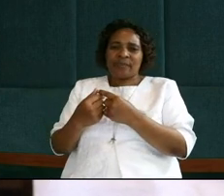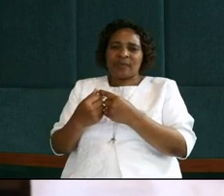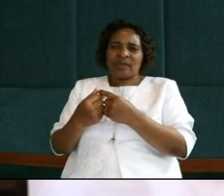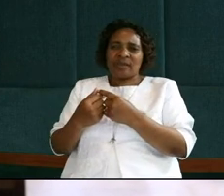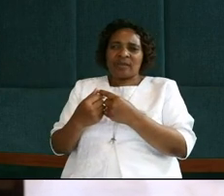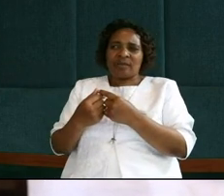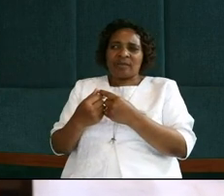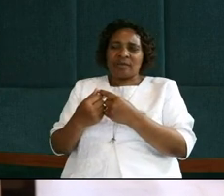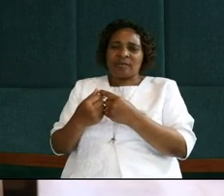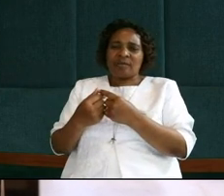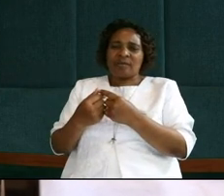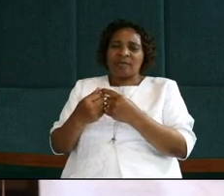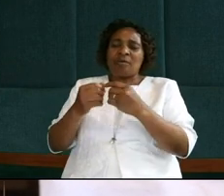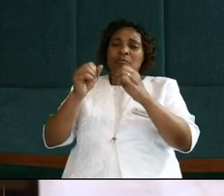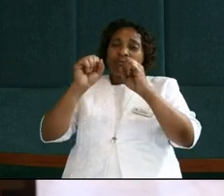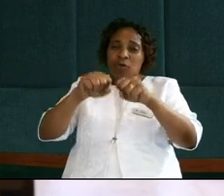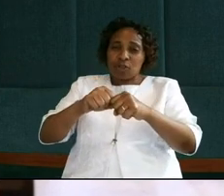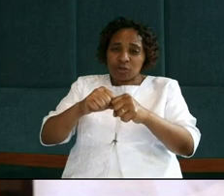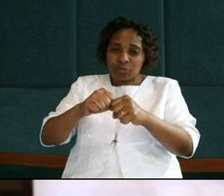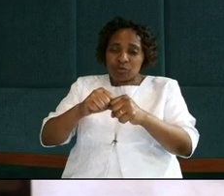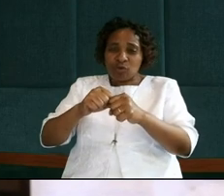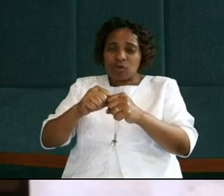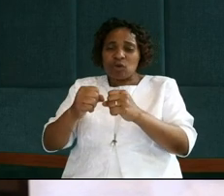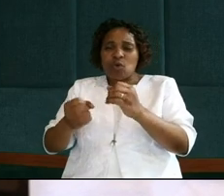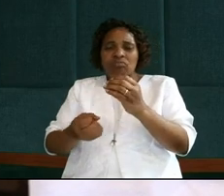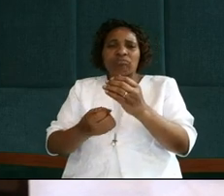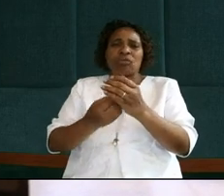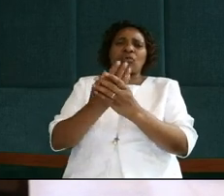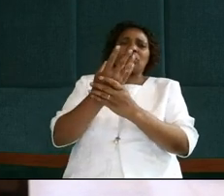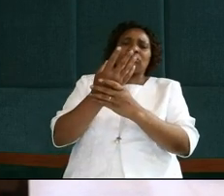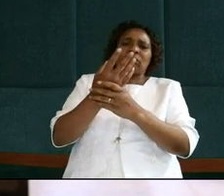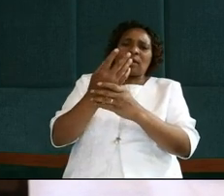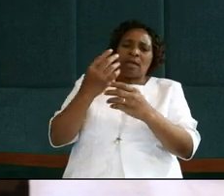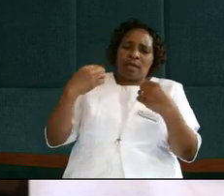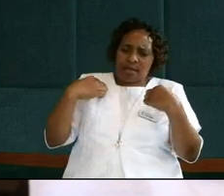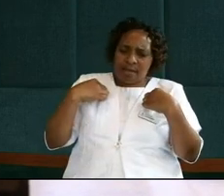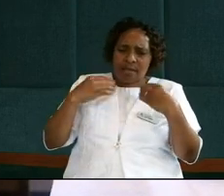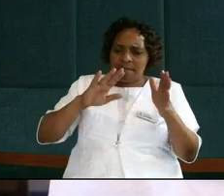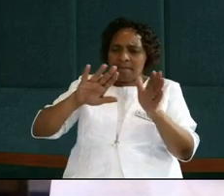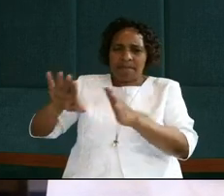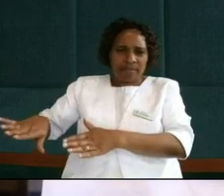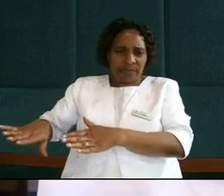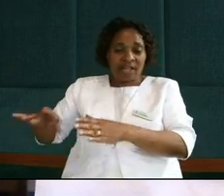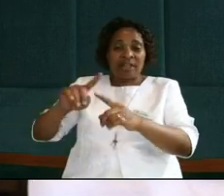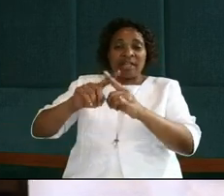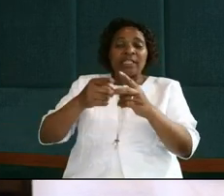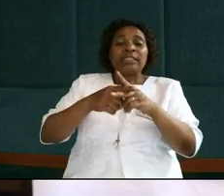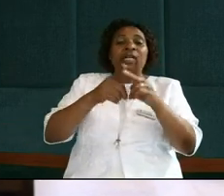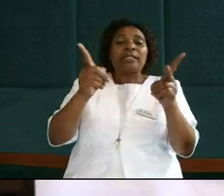he rose up, lay aside his garment, and he began the job